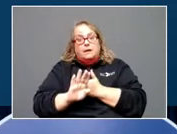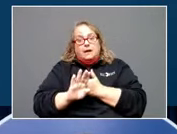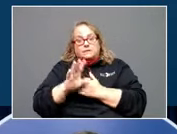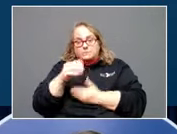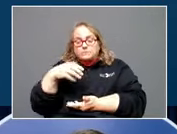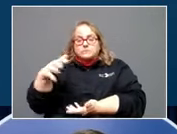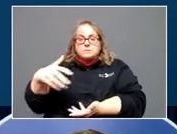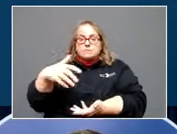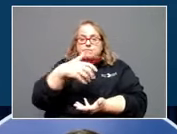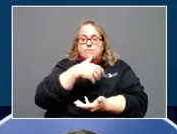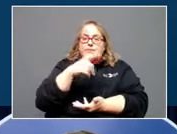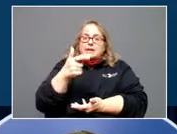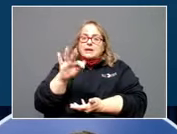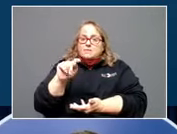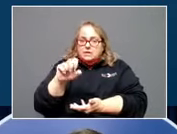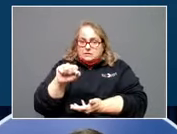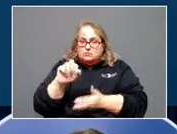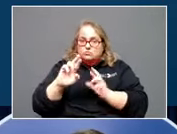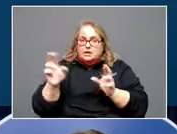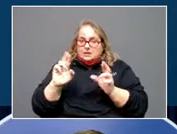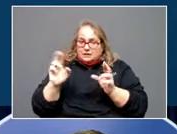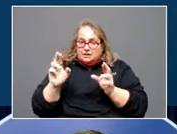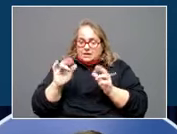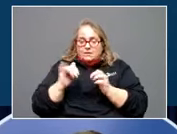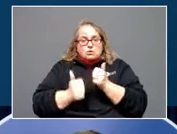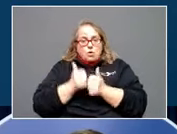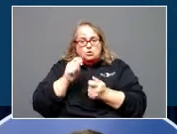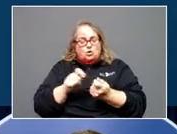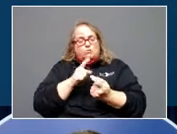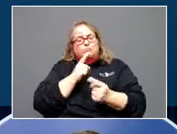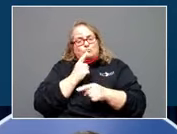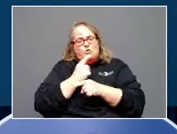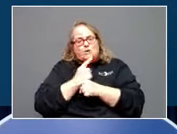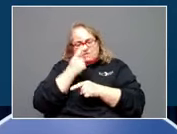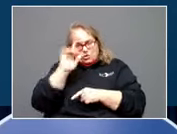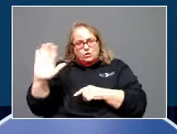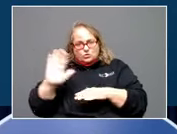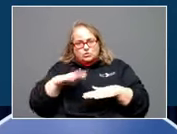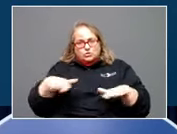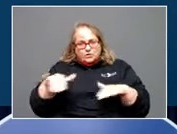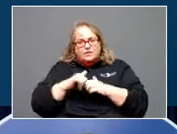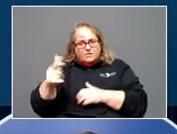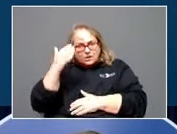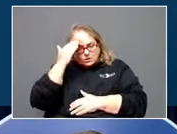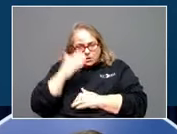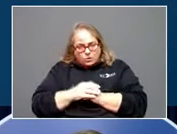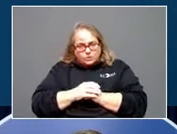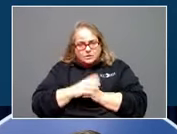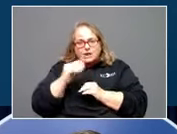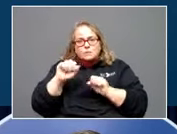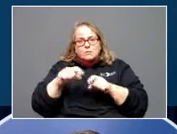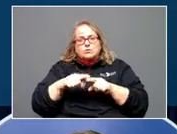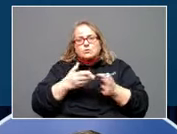and pick out those gifts that are most appropriate for their kids that they know, and to be able to take them home